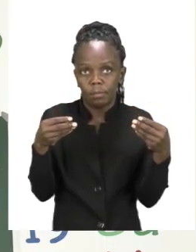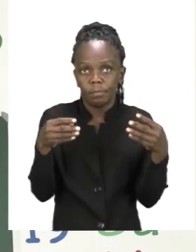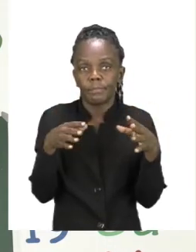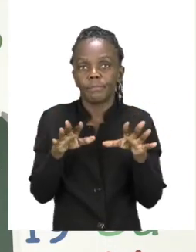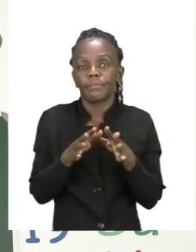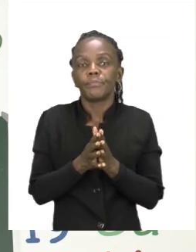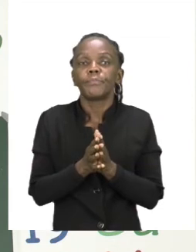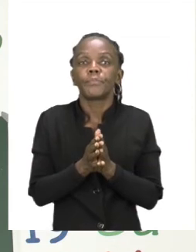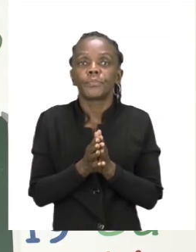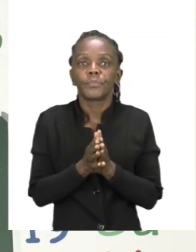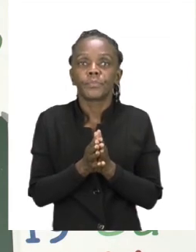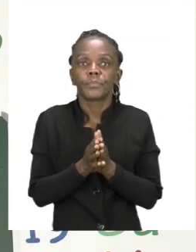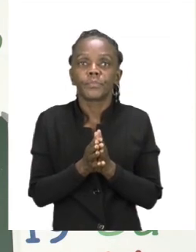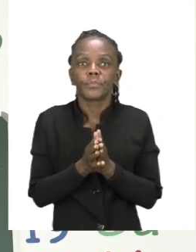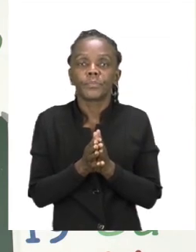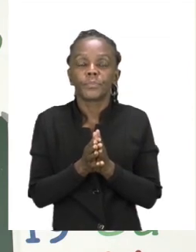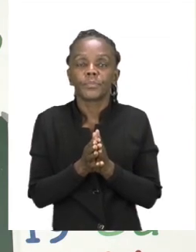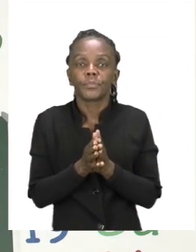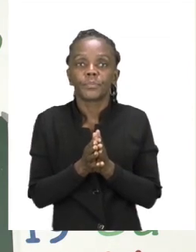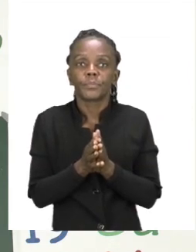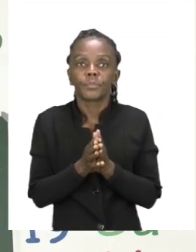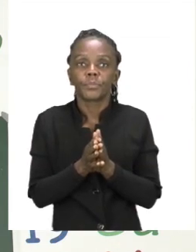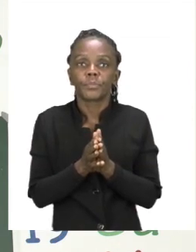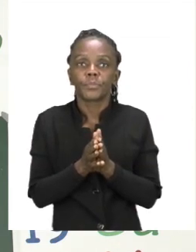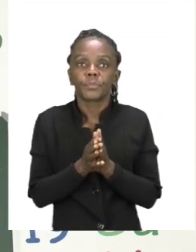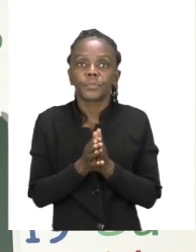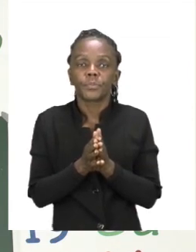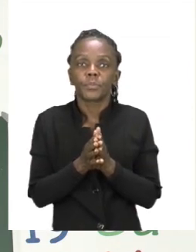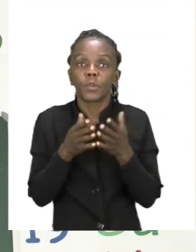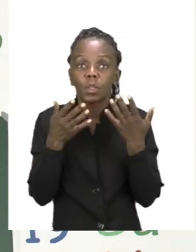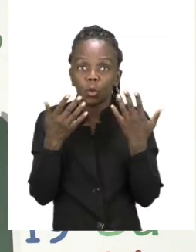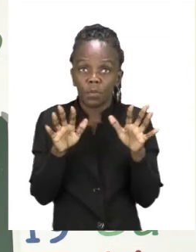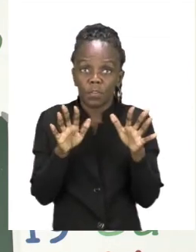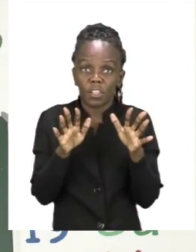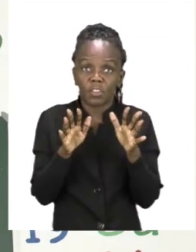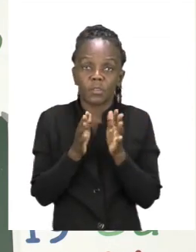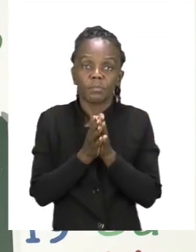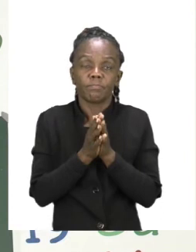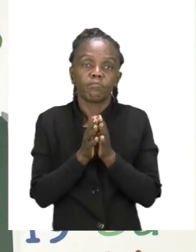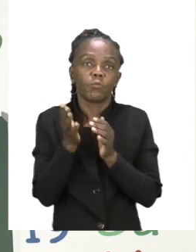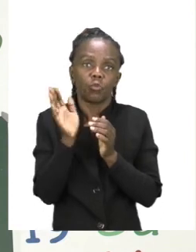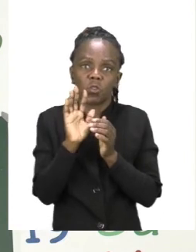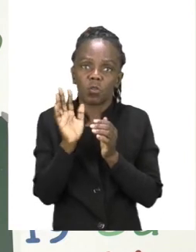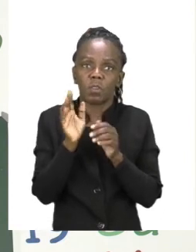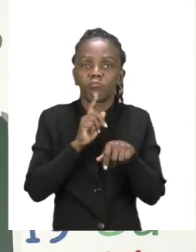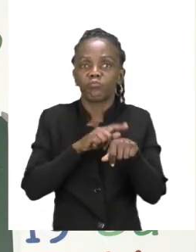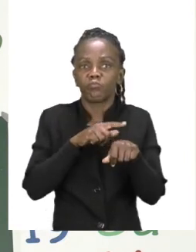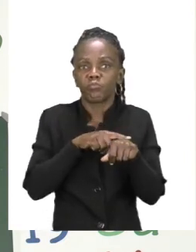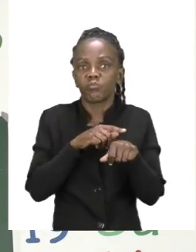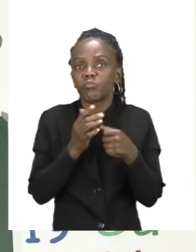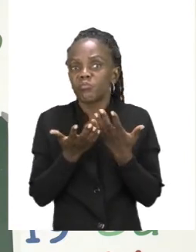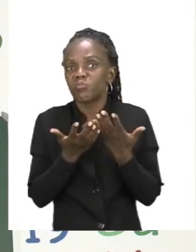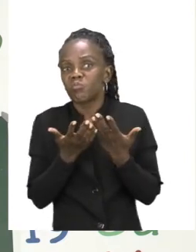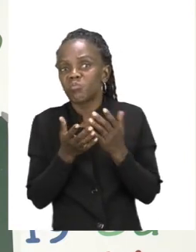touch anything else. And now that we have come to the end, it is time to say goodbye and I